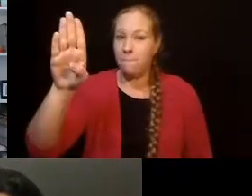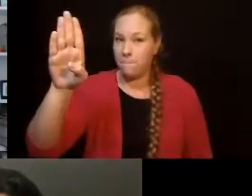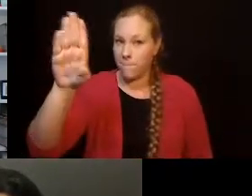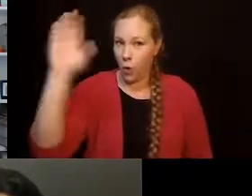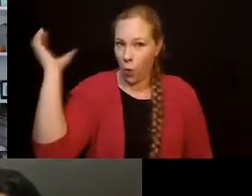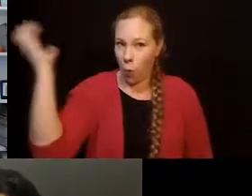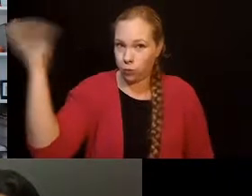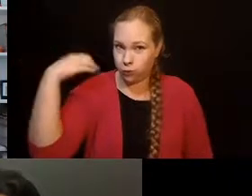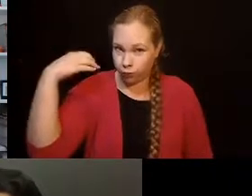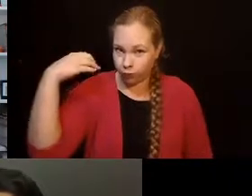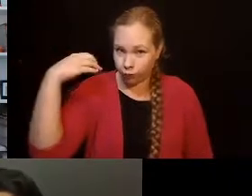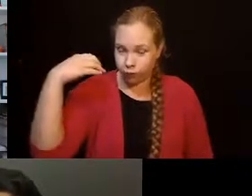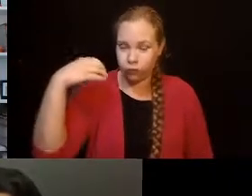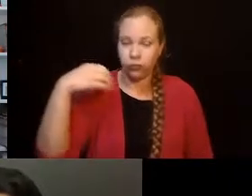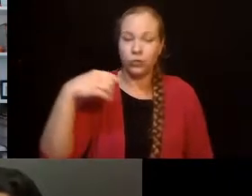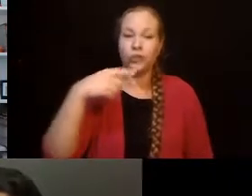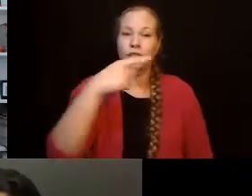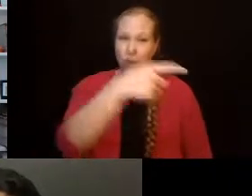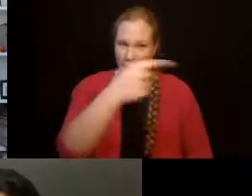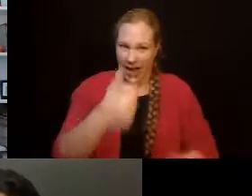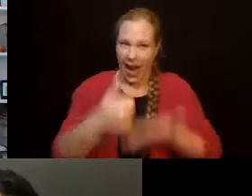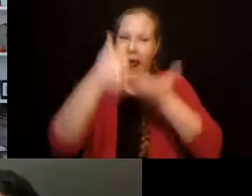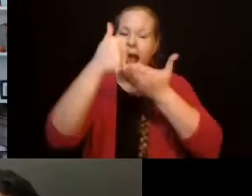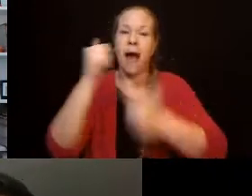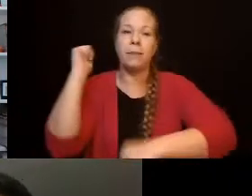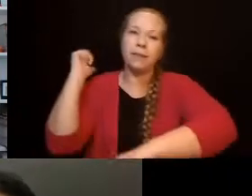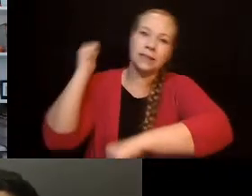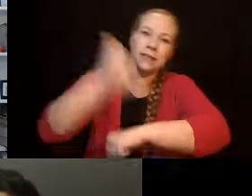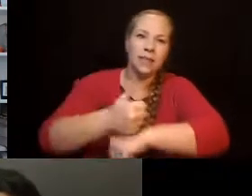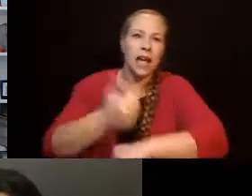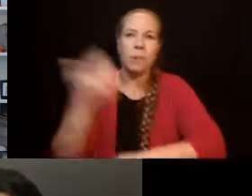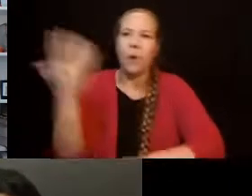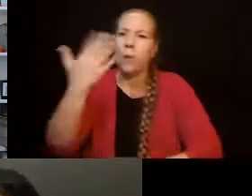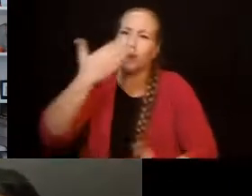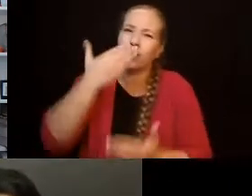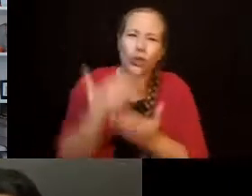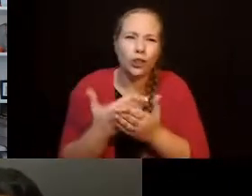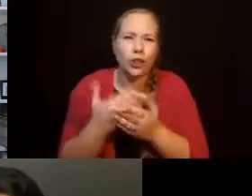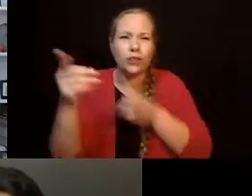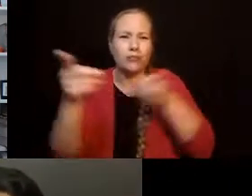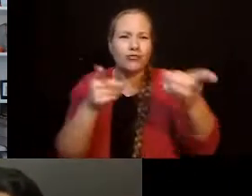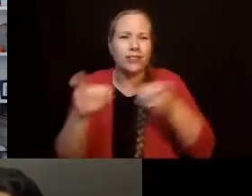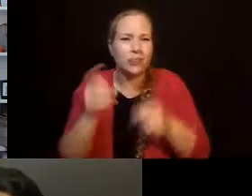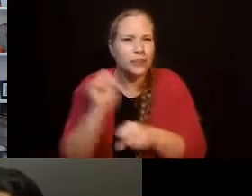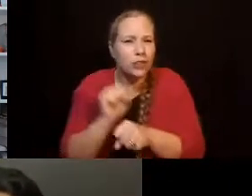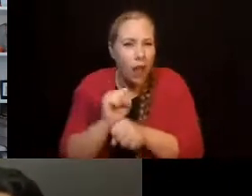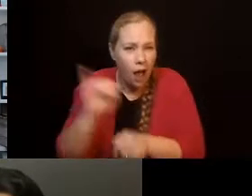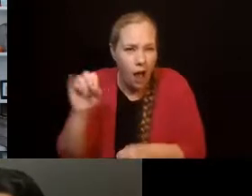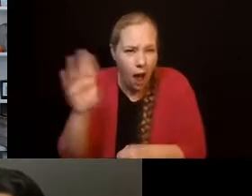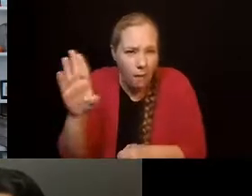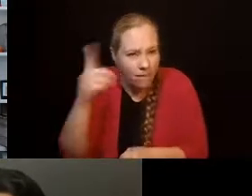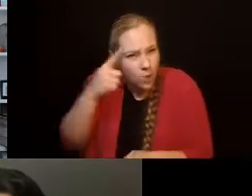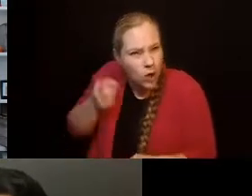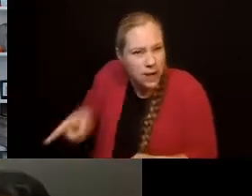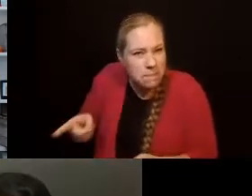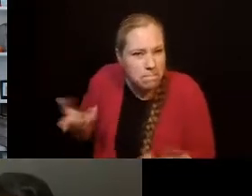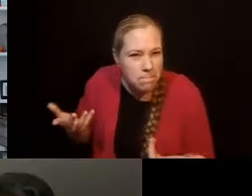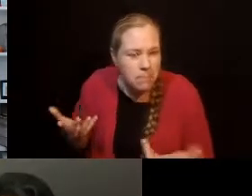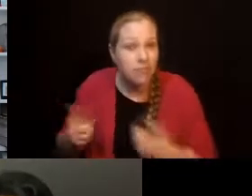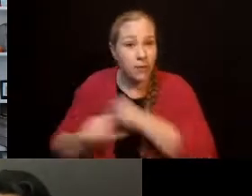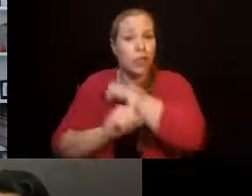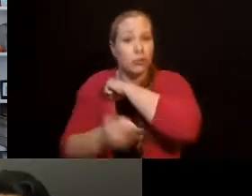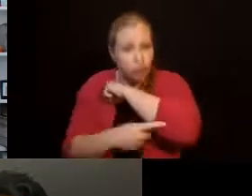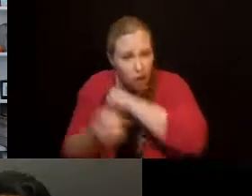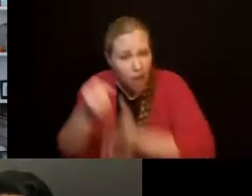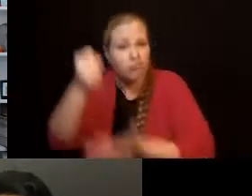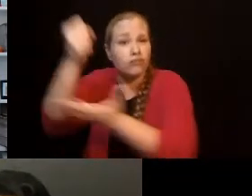take out the trash or the recycling or different things like that by setting up a matching system. Um, so